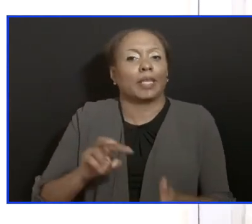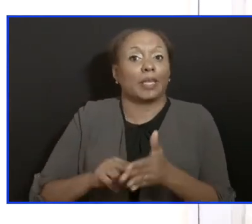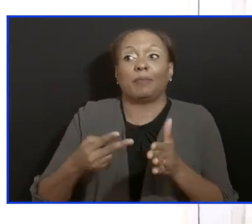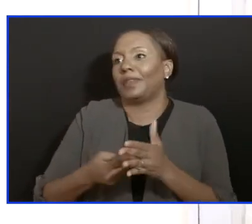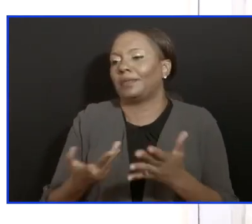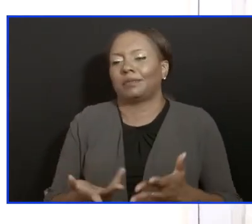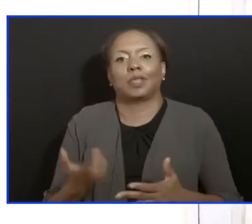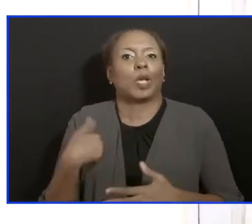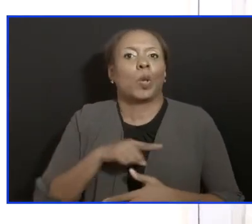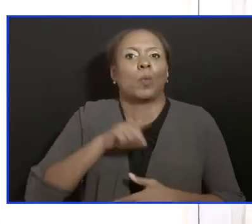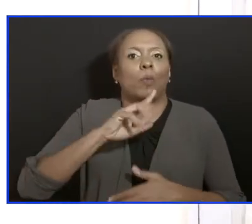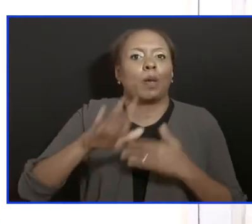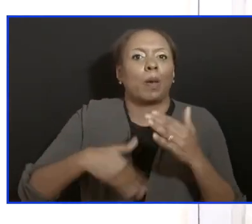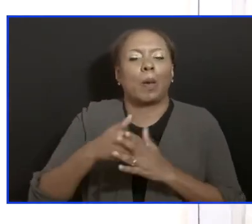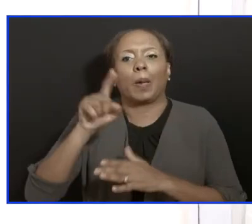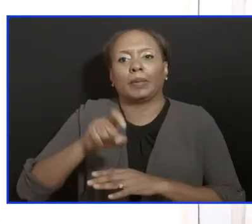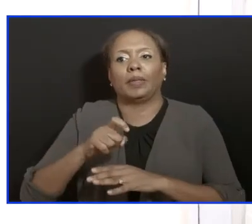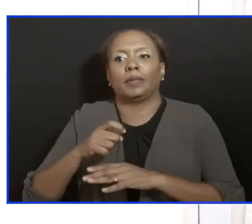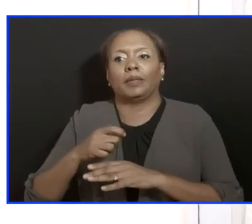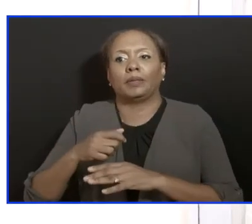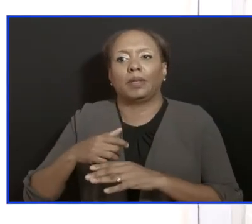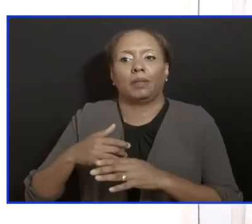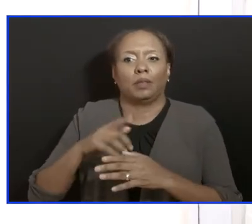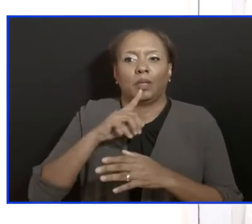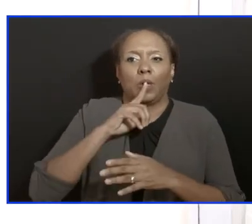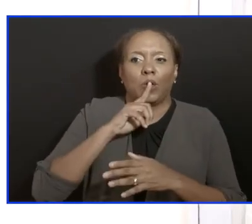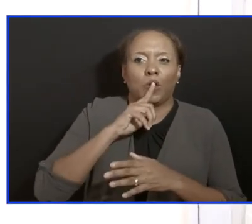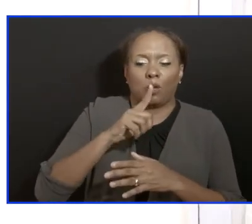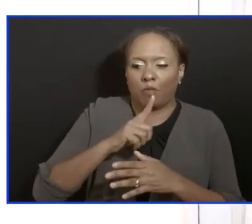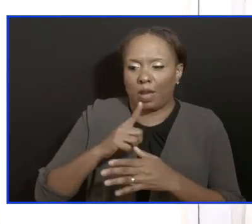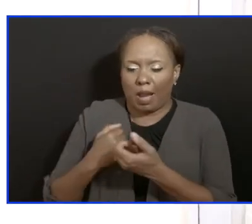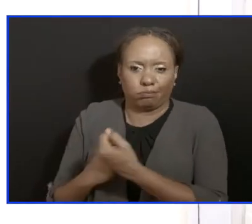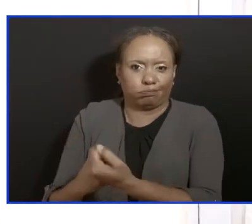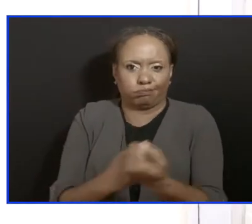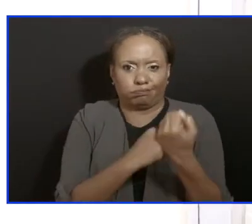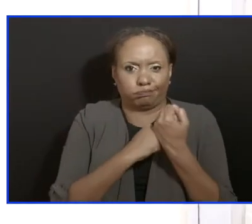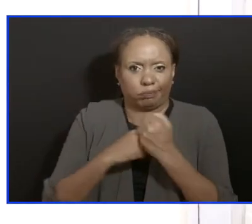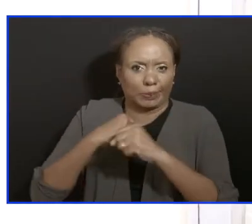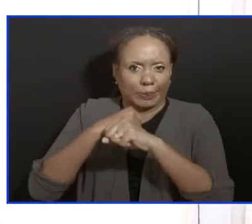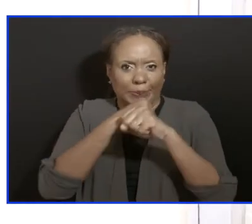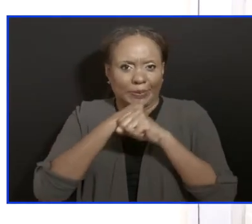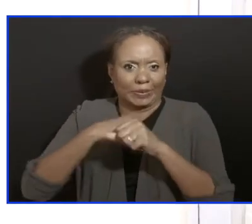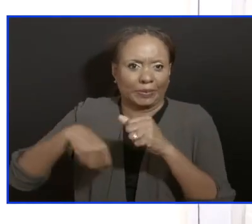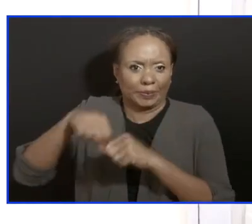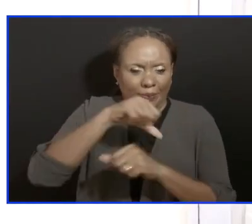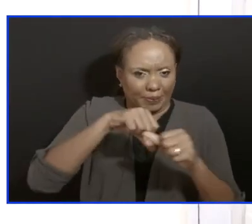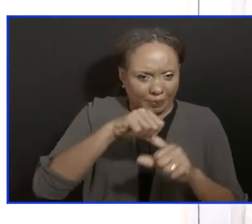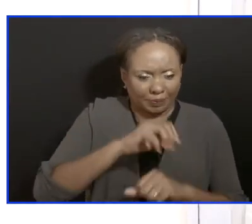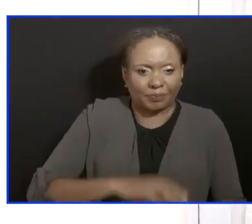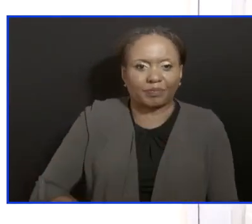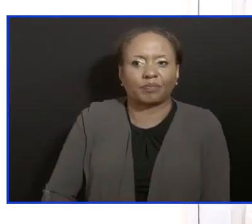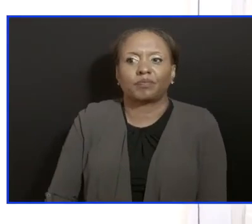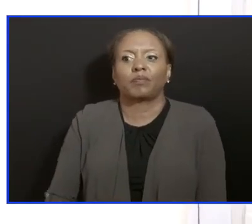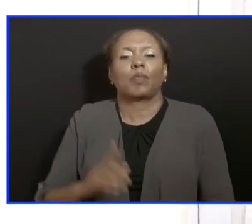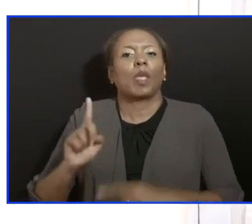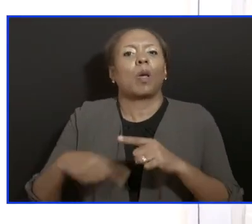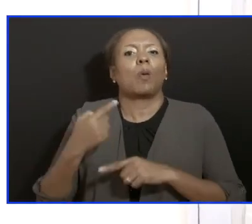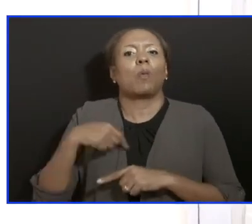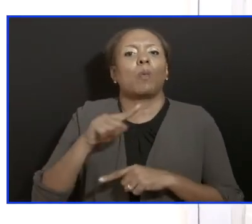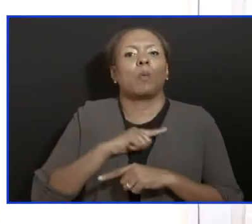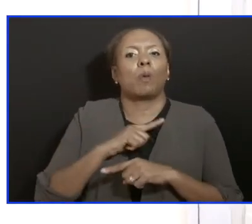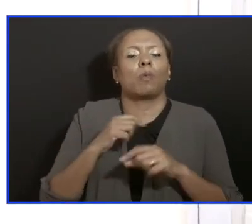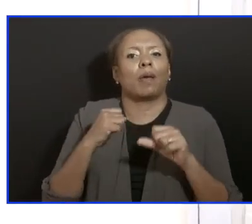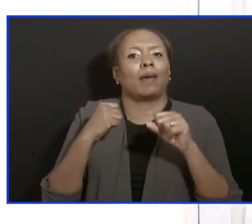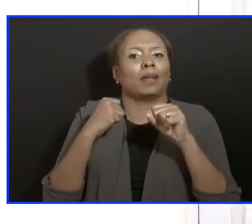And let us be very clear. When we were fighting the battle against tobacco and I feel qualified to speak to this as a